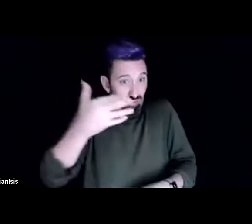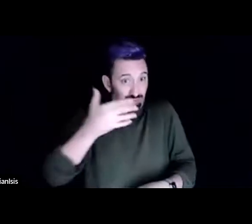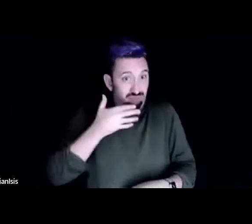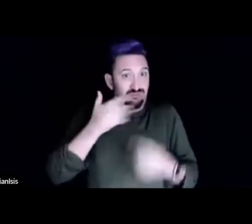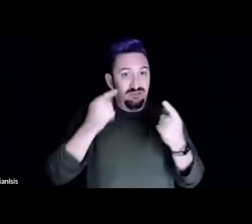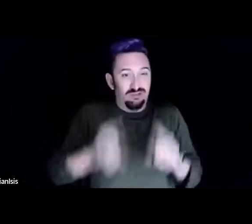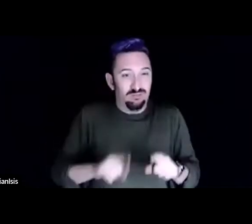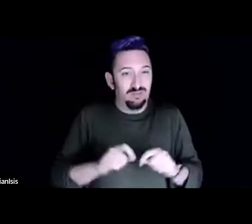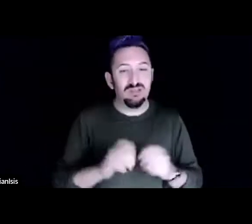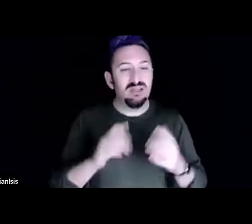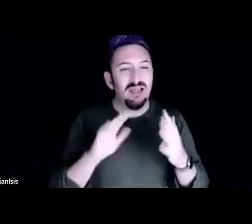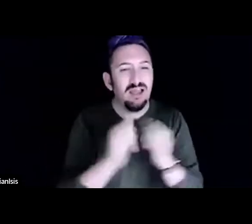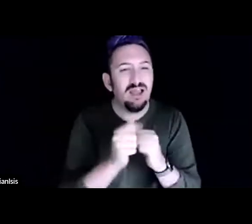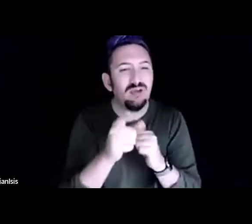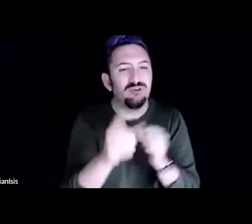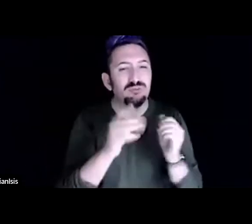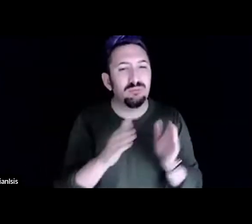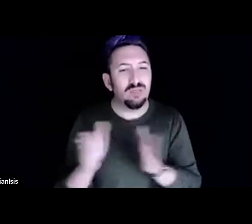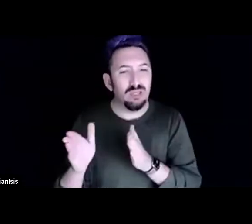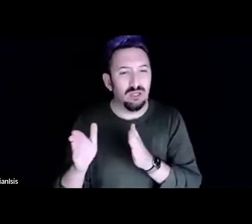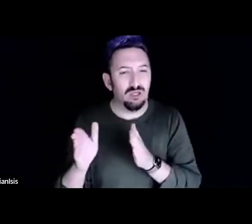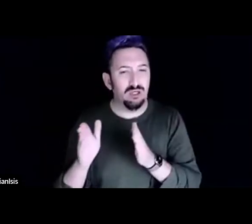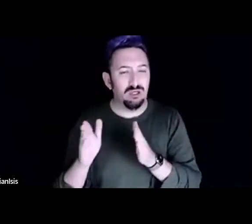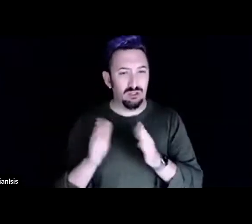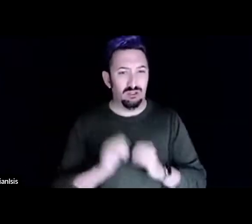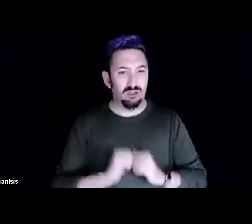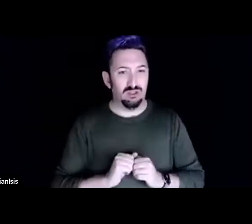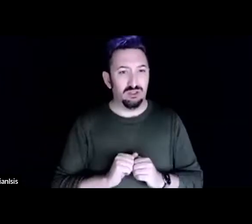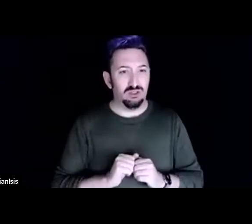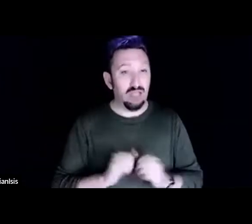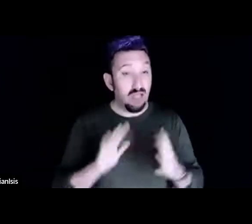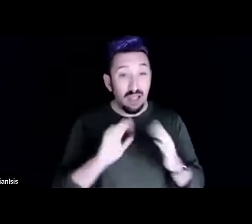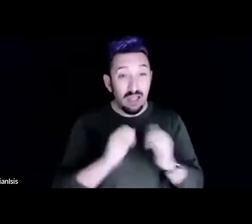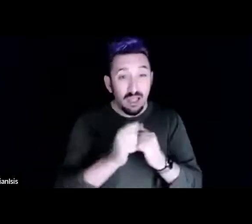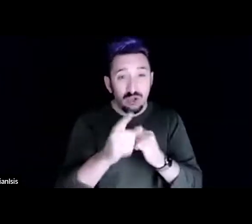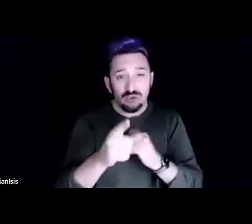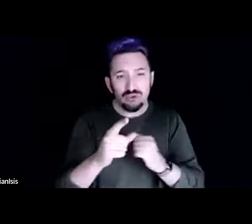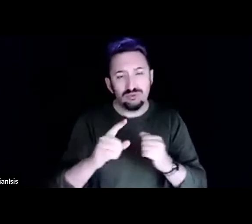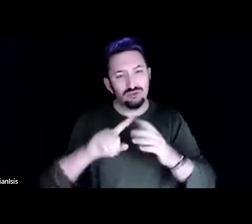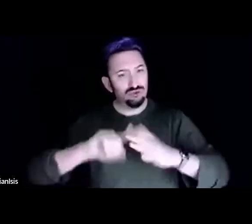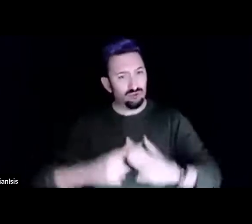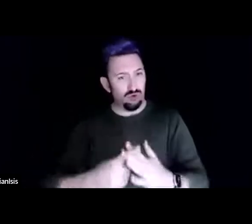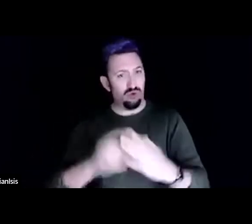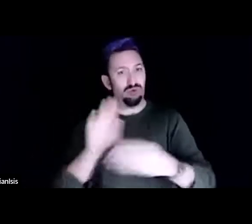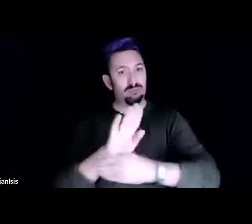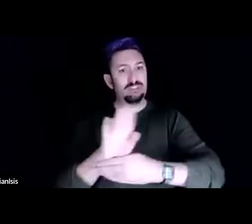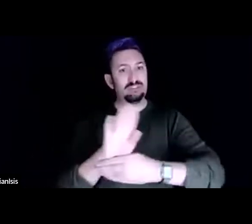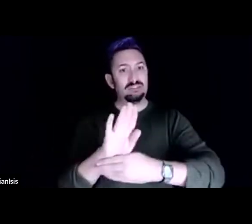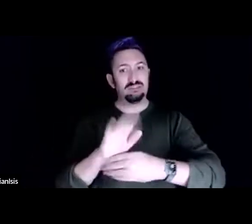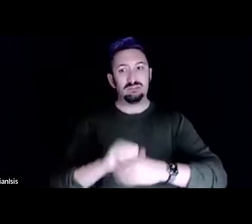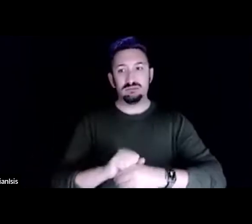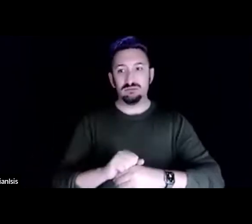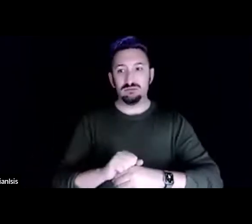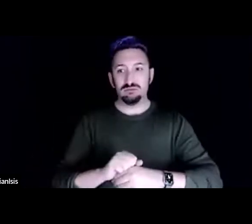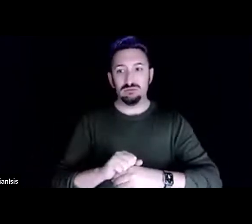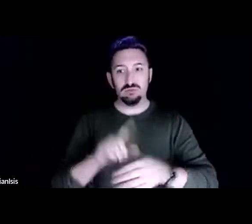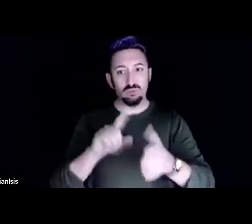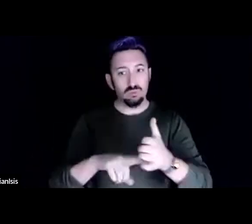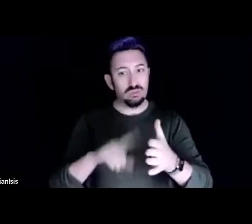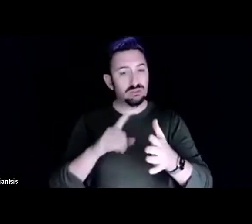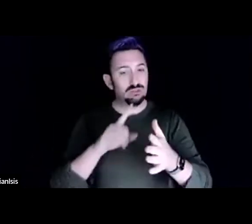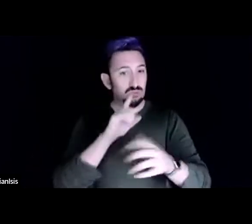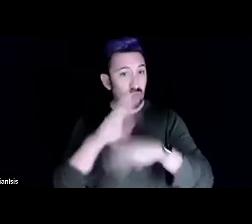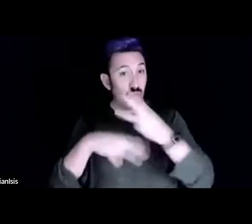Or how do you start a business? Like what are practical things about like having a business?